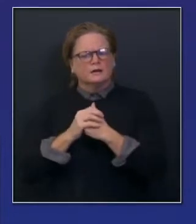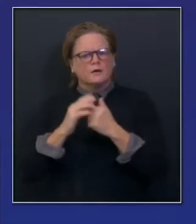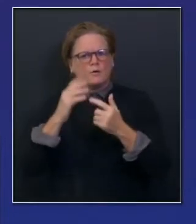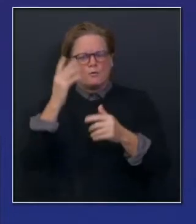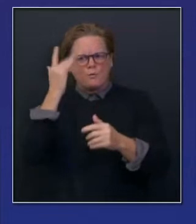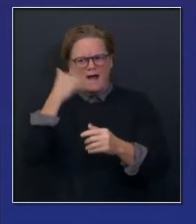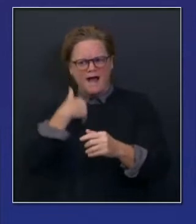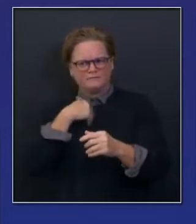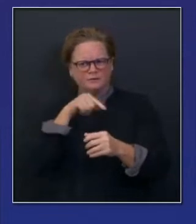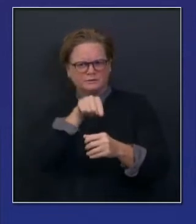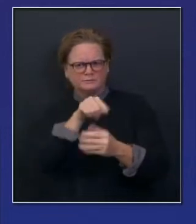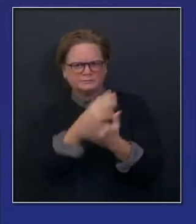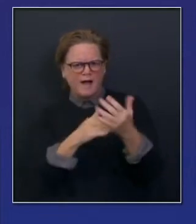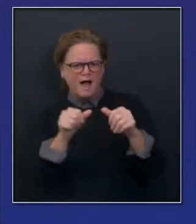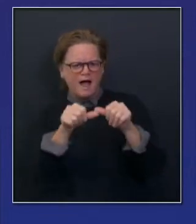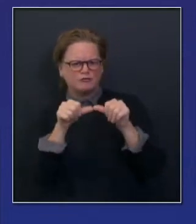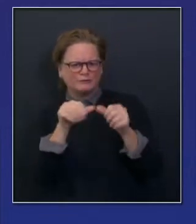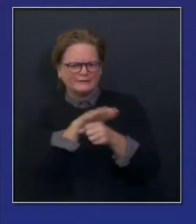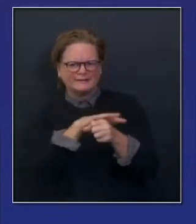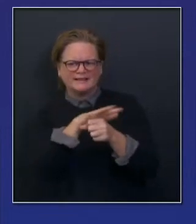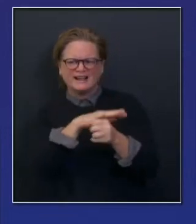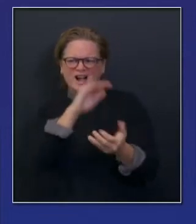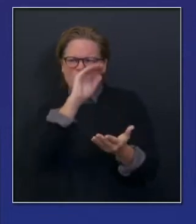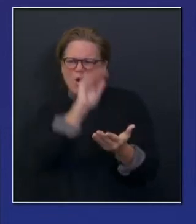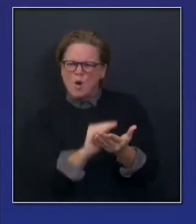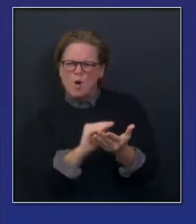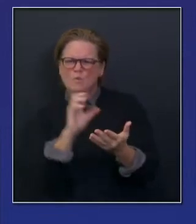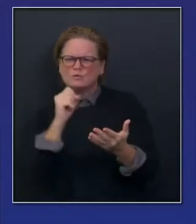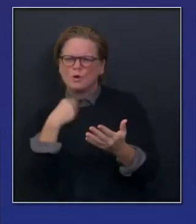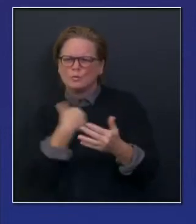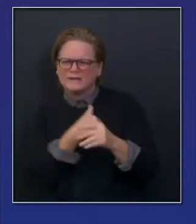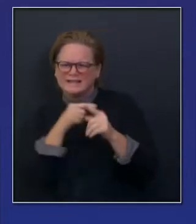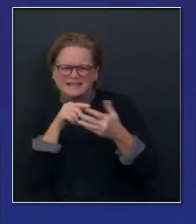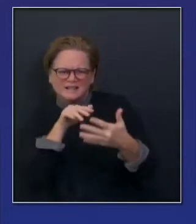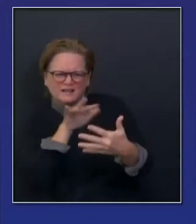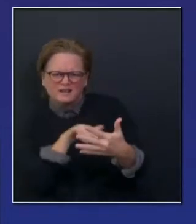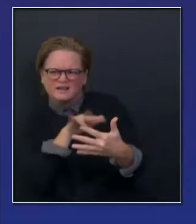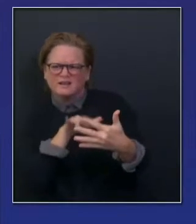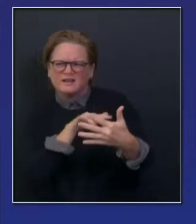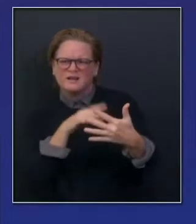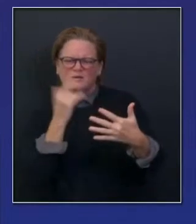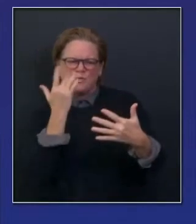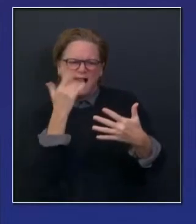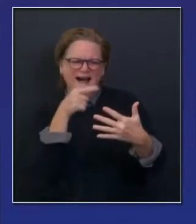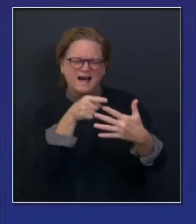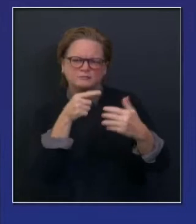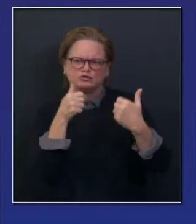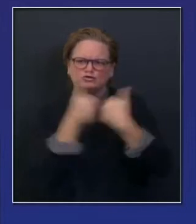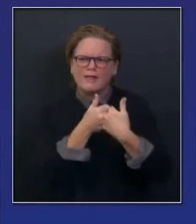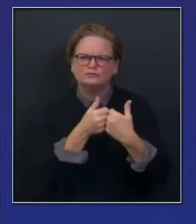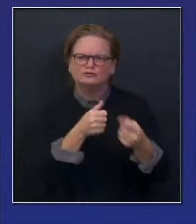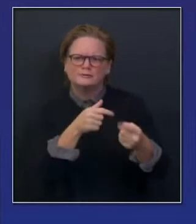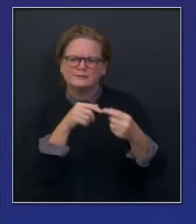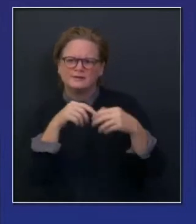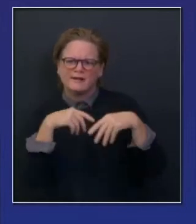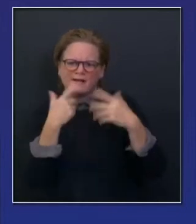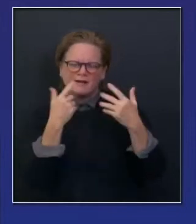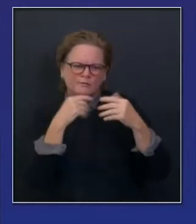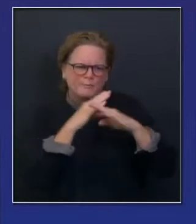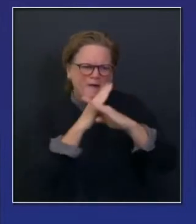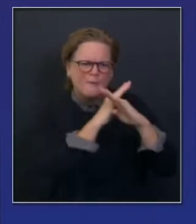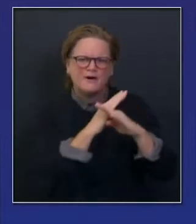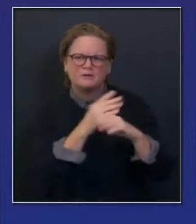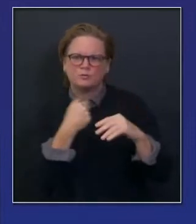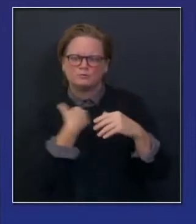in terms of engagement. And so we're learning those lessons, and we're taking that experience and bringing it right in to our efforts